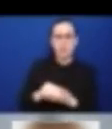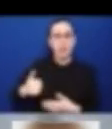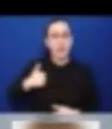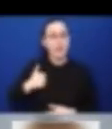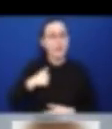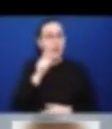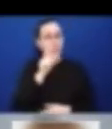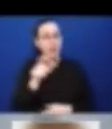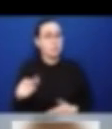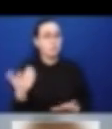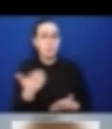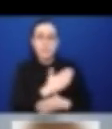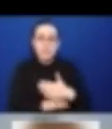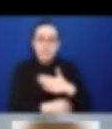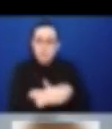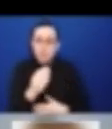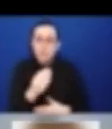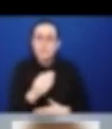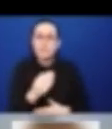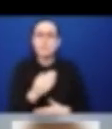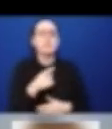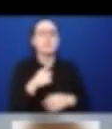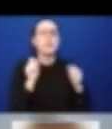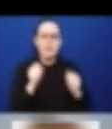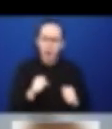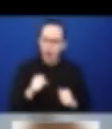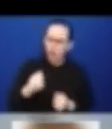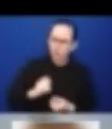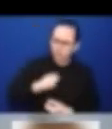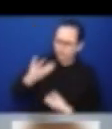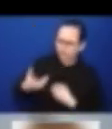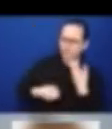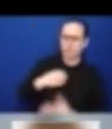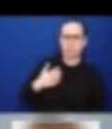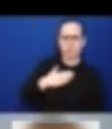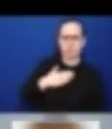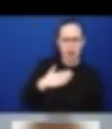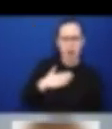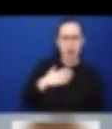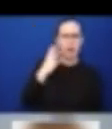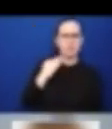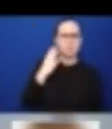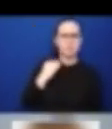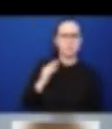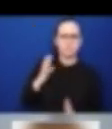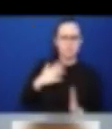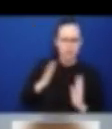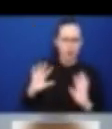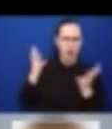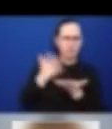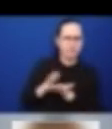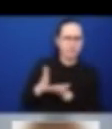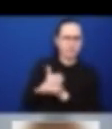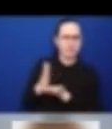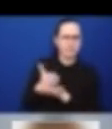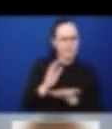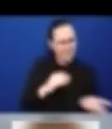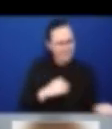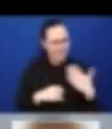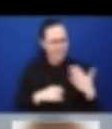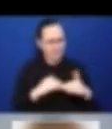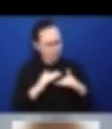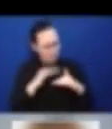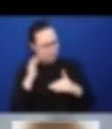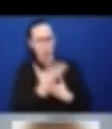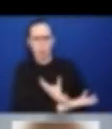And to be able to do that, we are going to continue our enhanced engagement and communication. We are going